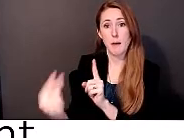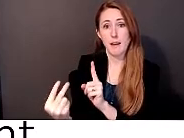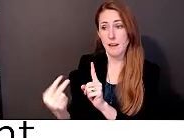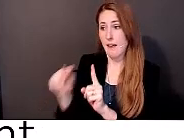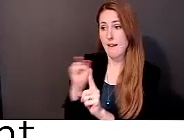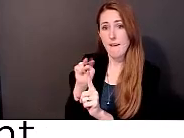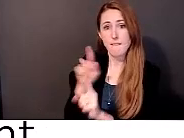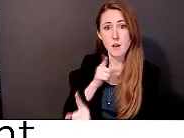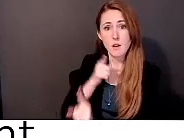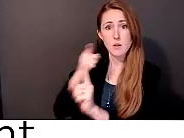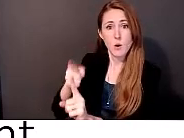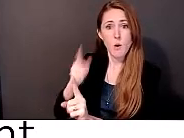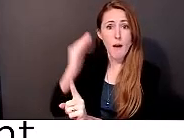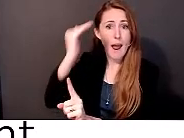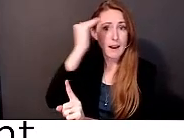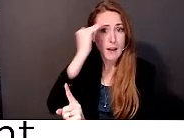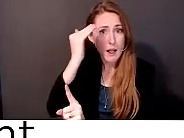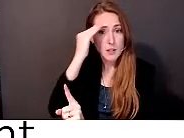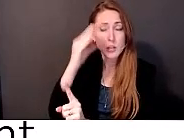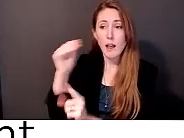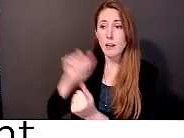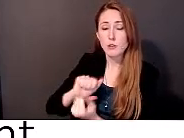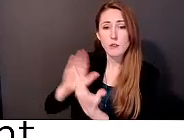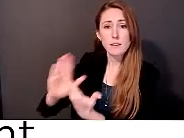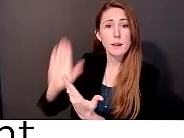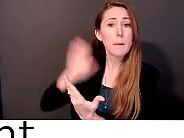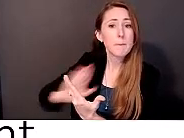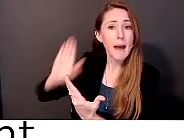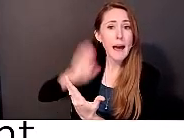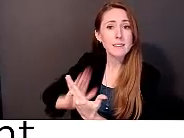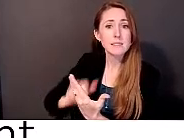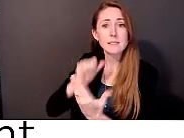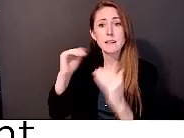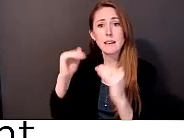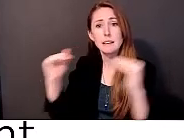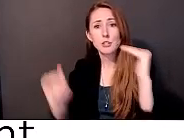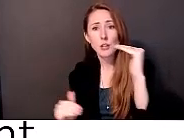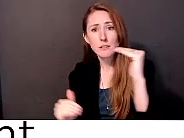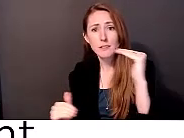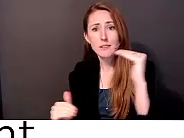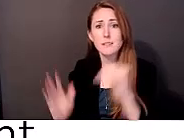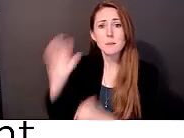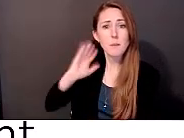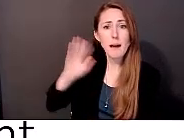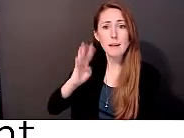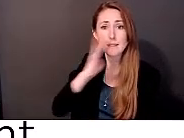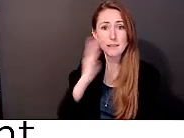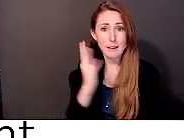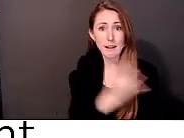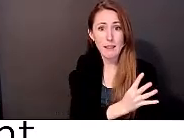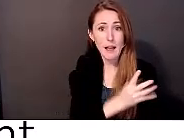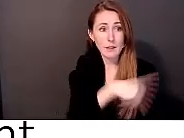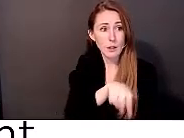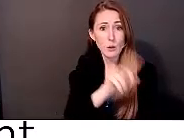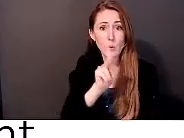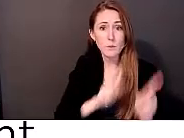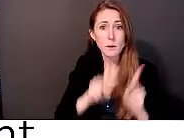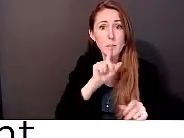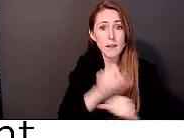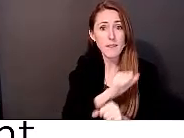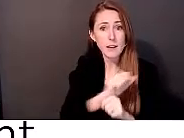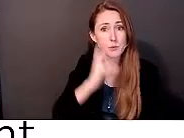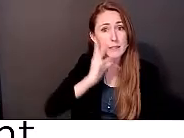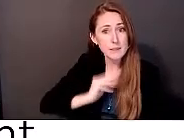the past injustices and neglect that these folks have experienced, um, in, from the academic